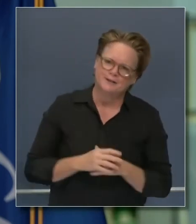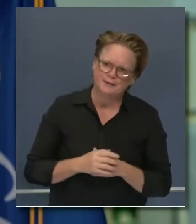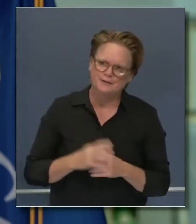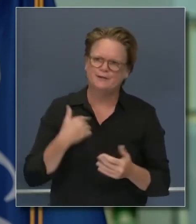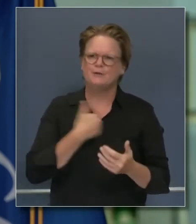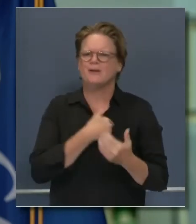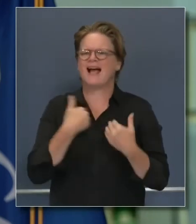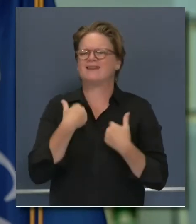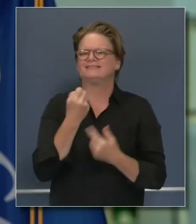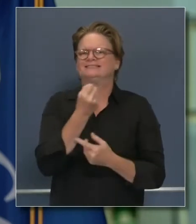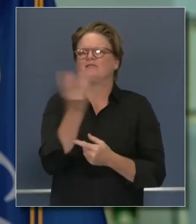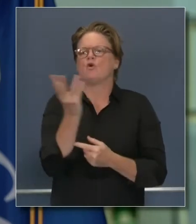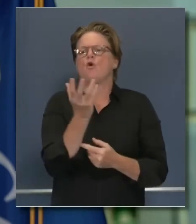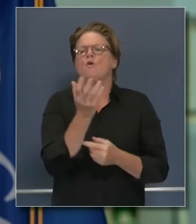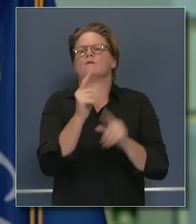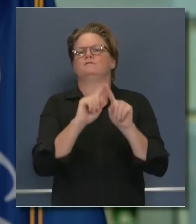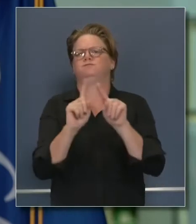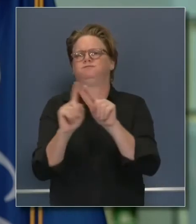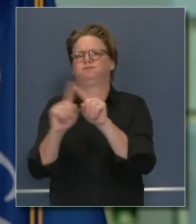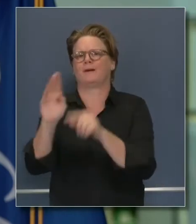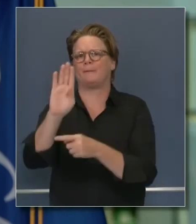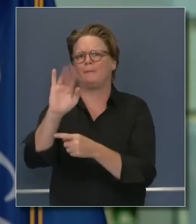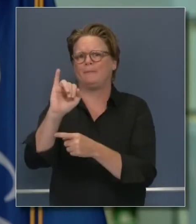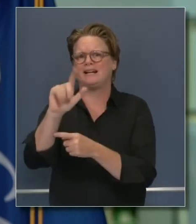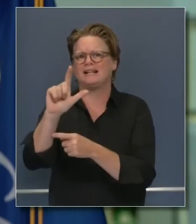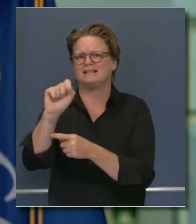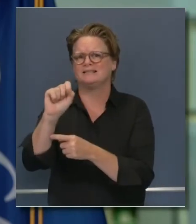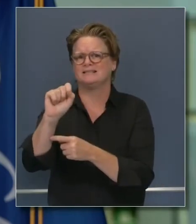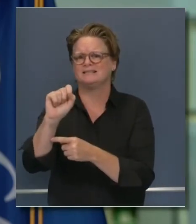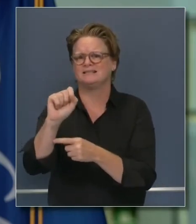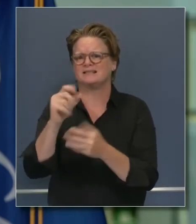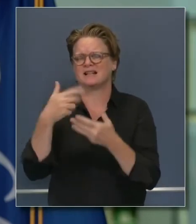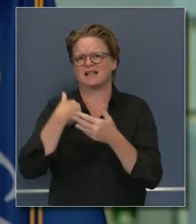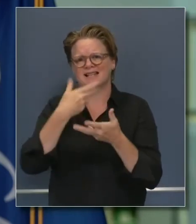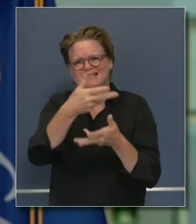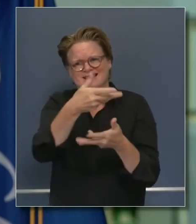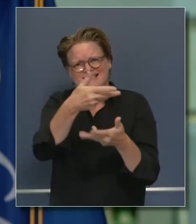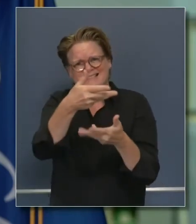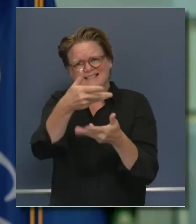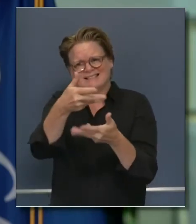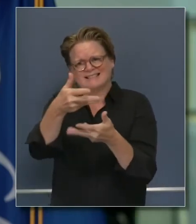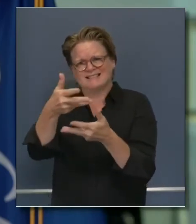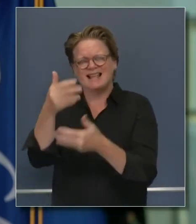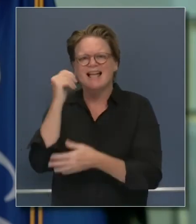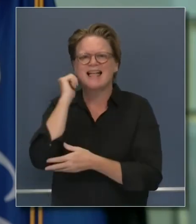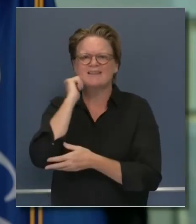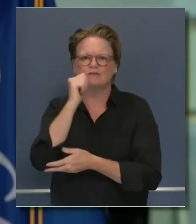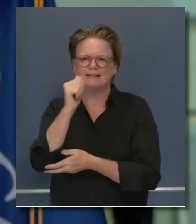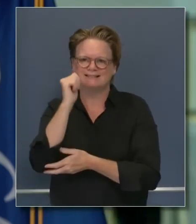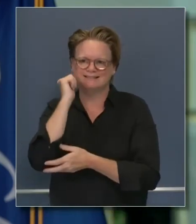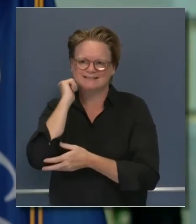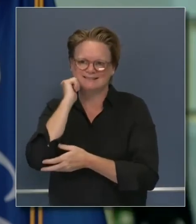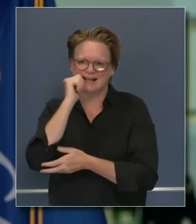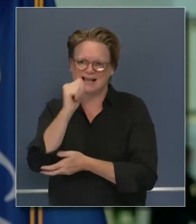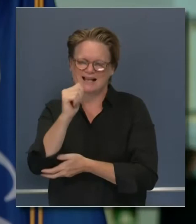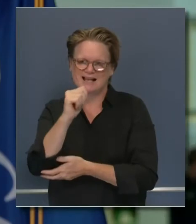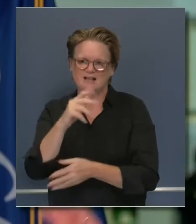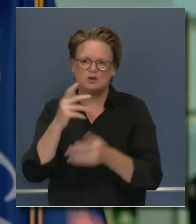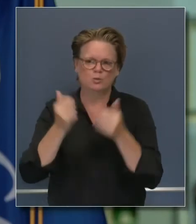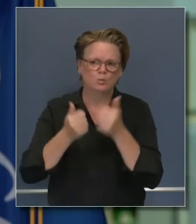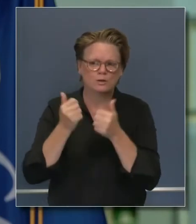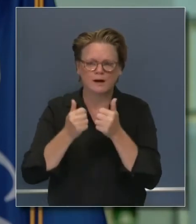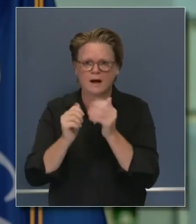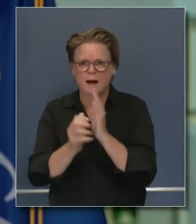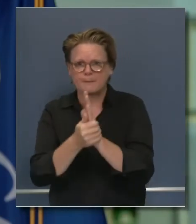the legislature on an hourly basis, not just a daily basis. The prospects of success with amendments, the